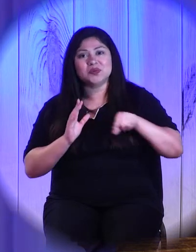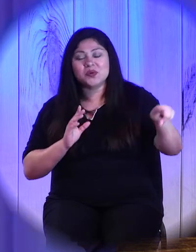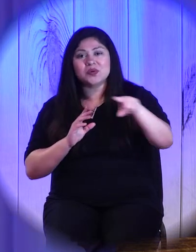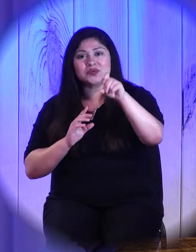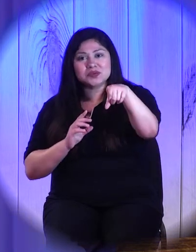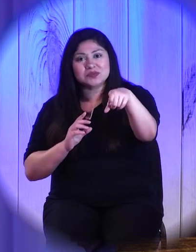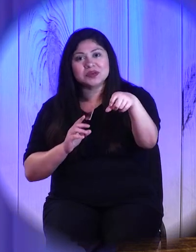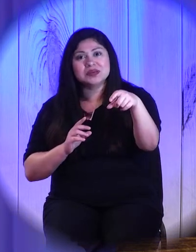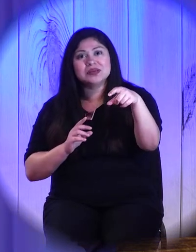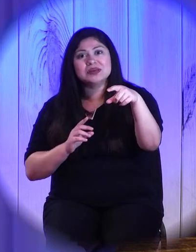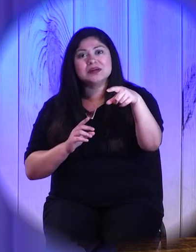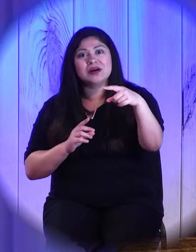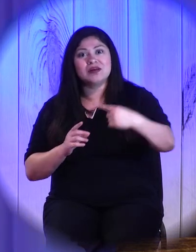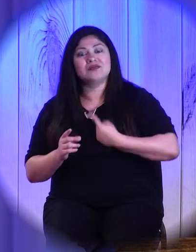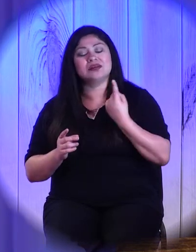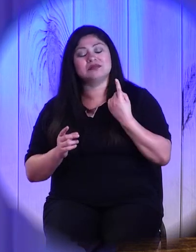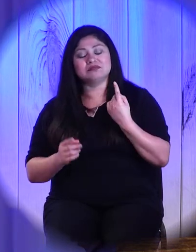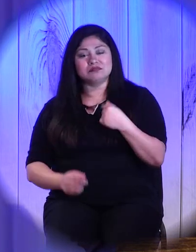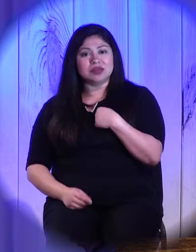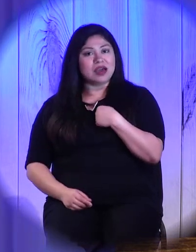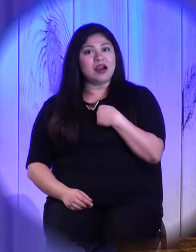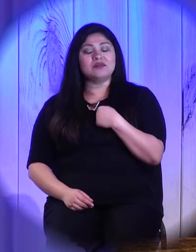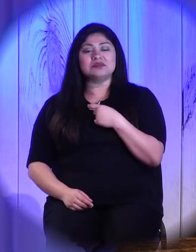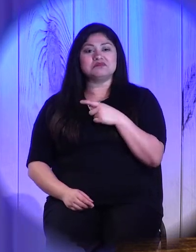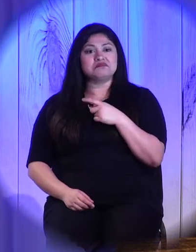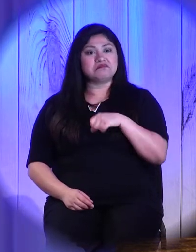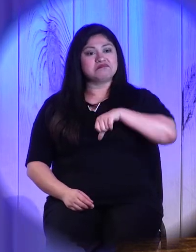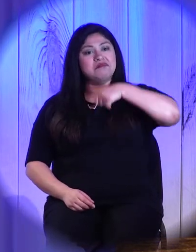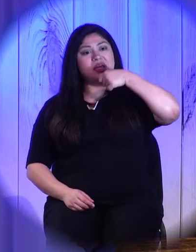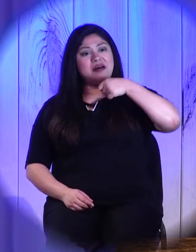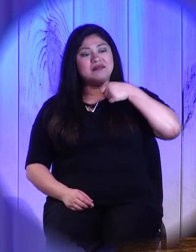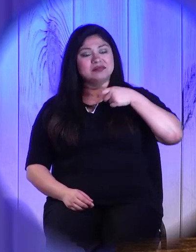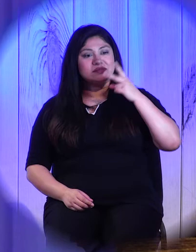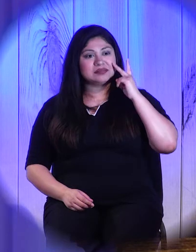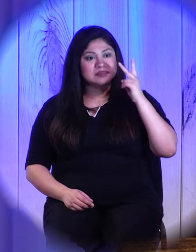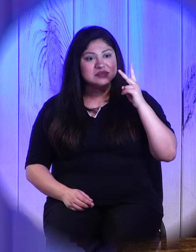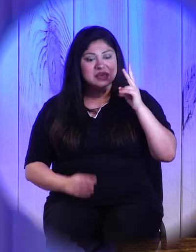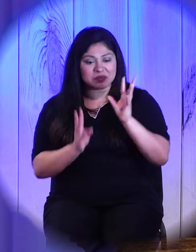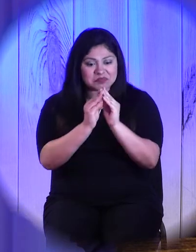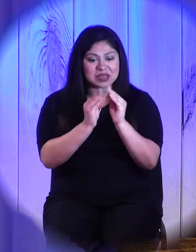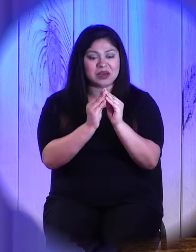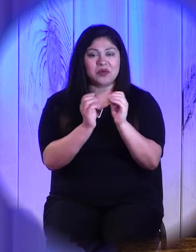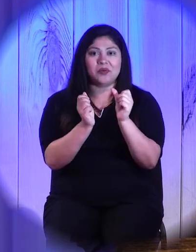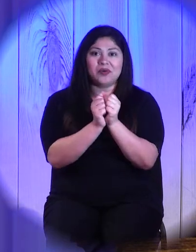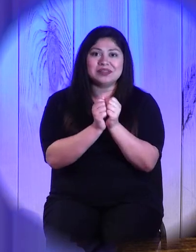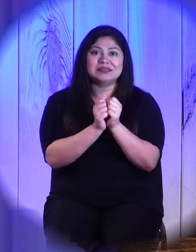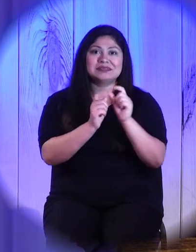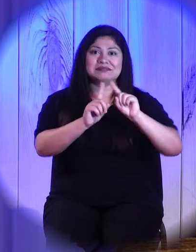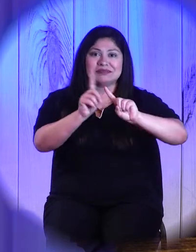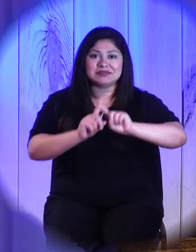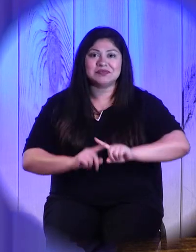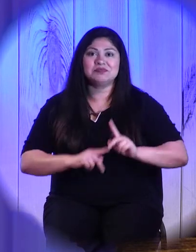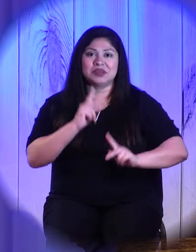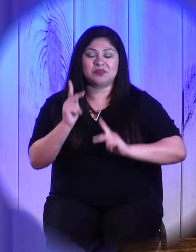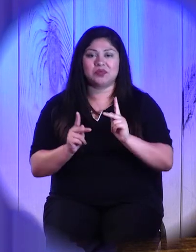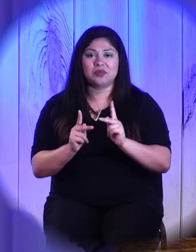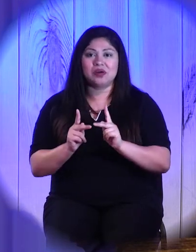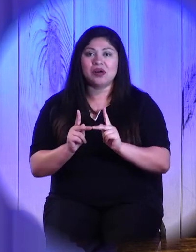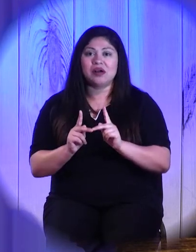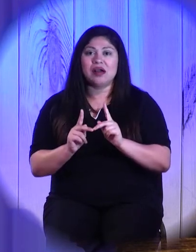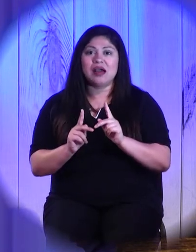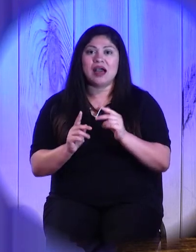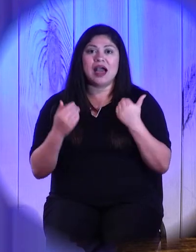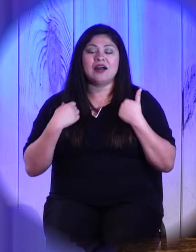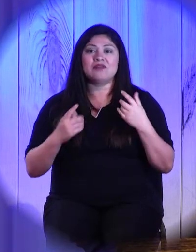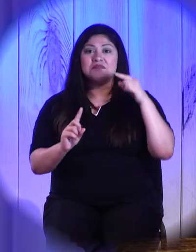pastors groups that I met with, even though there was very different ways of thinking that there seemed to be a general commitment that we wanted to be